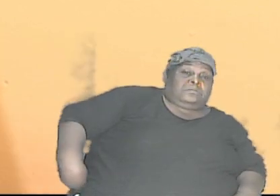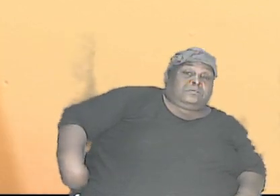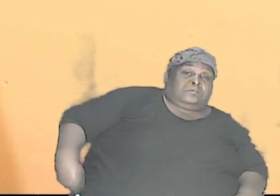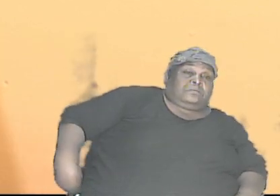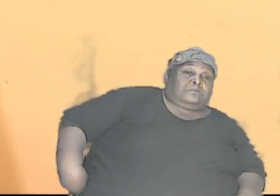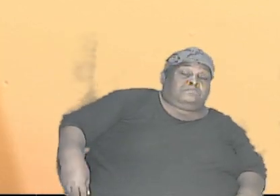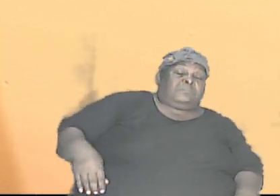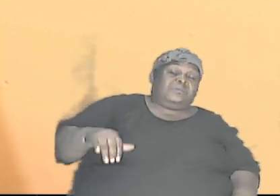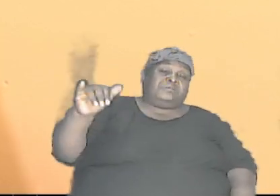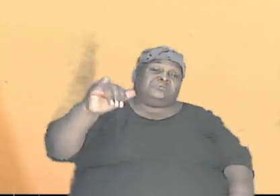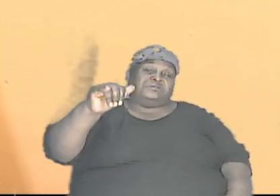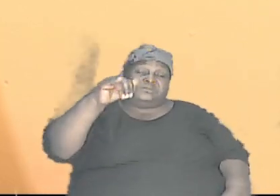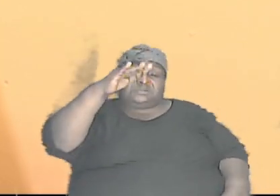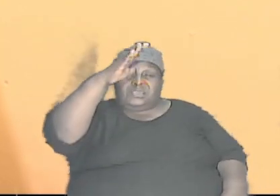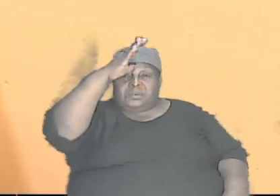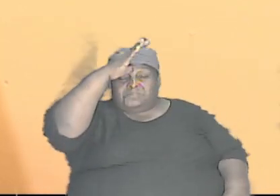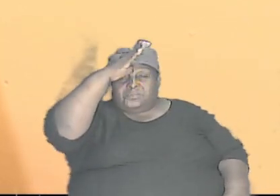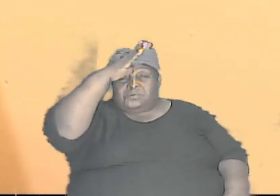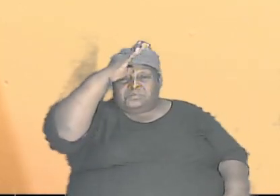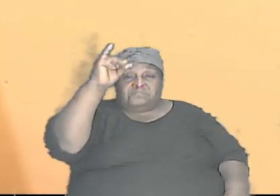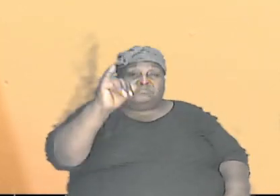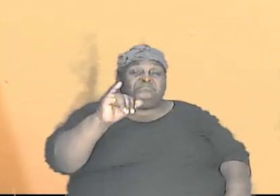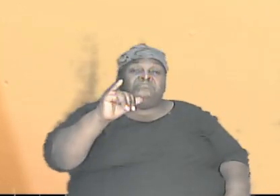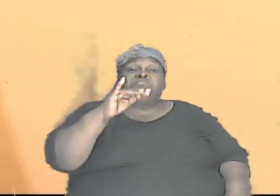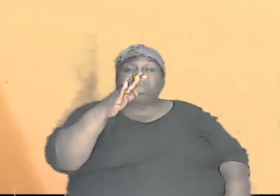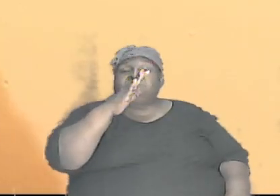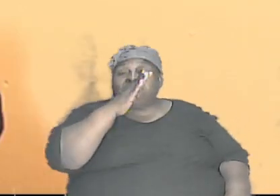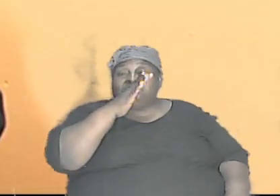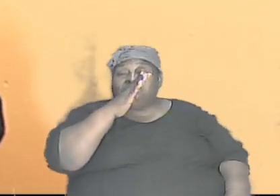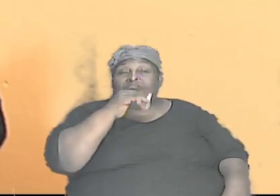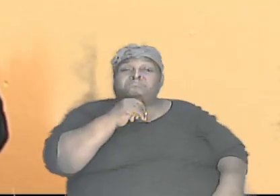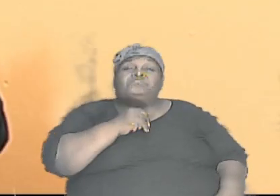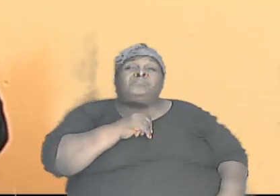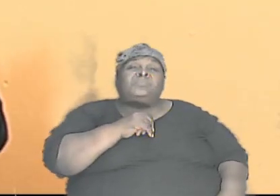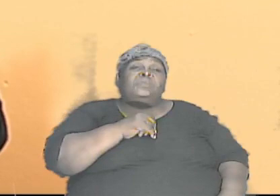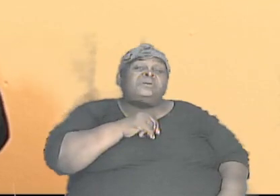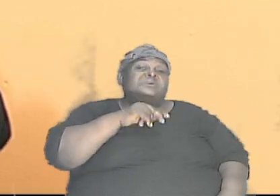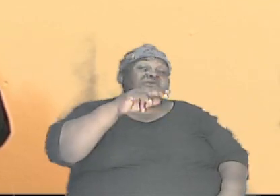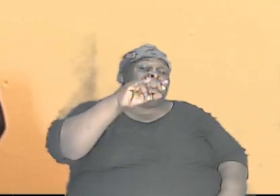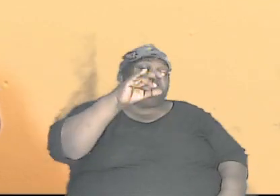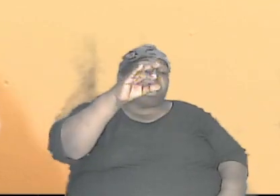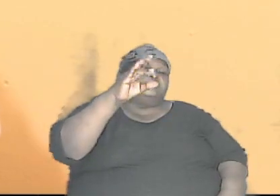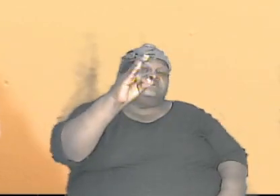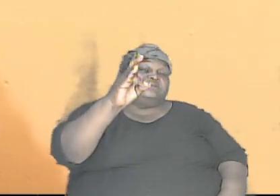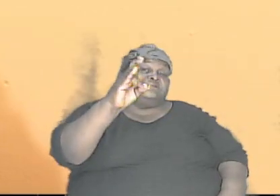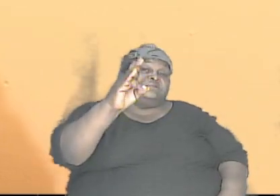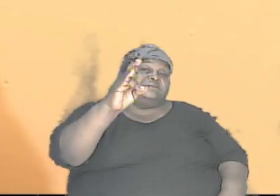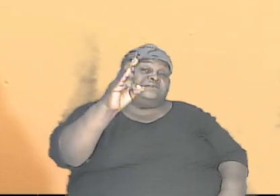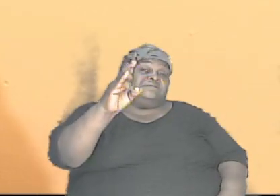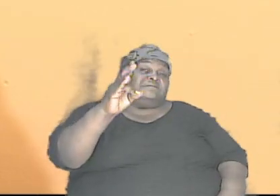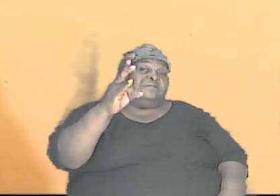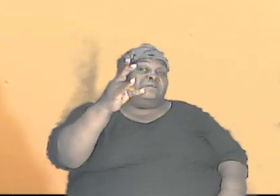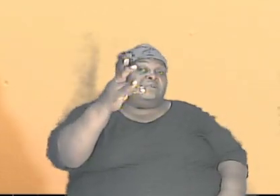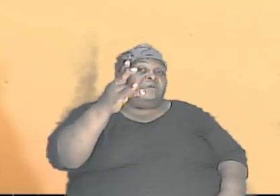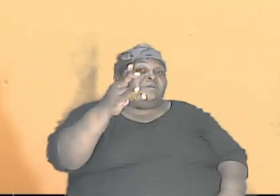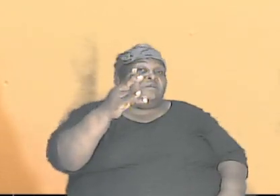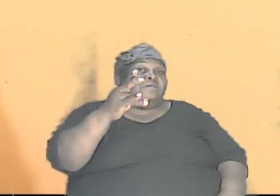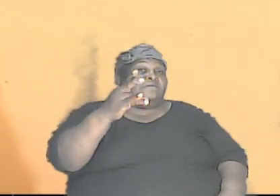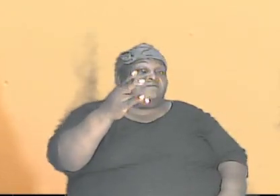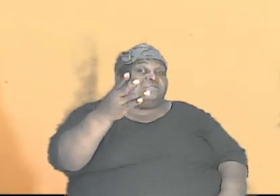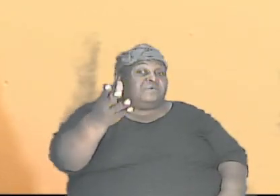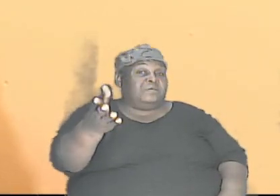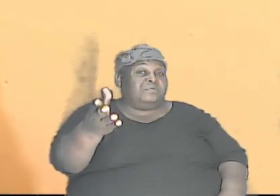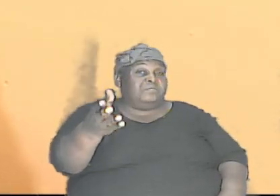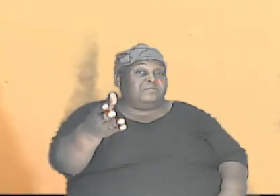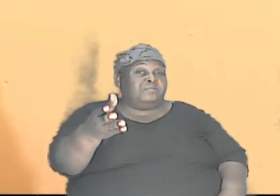Same mom, same dad. Seven of them, and when I say brown skin, I'm not talking, I don't know